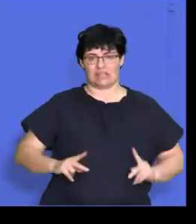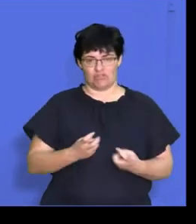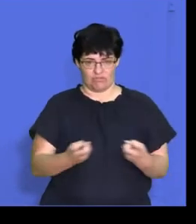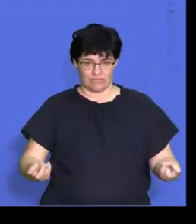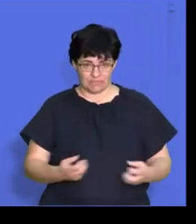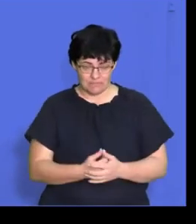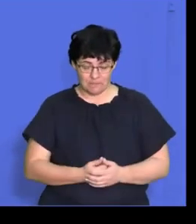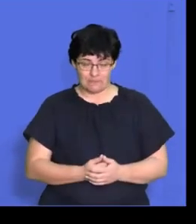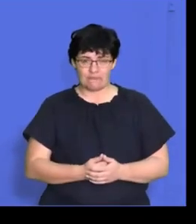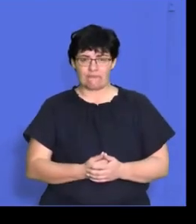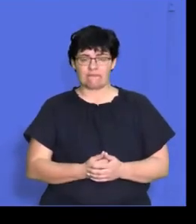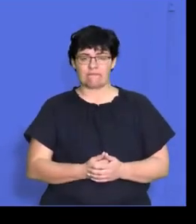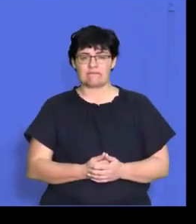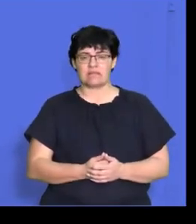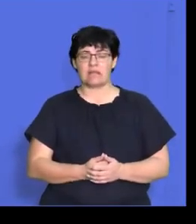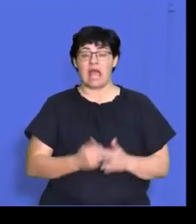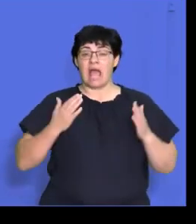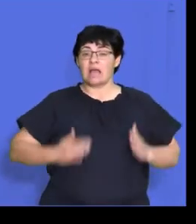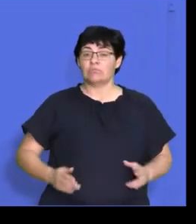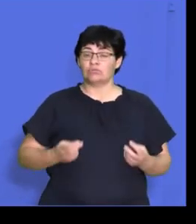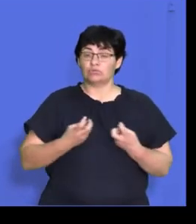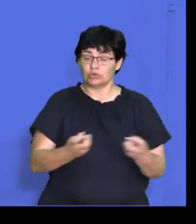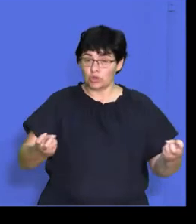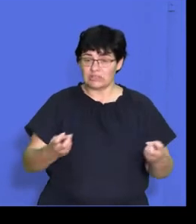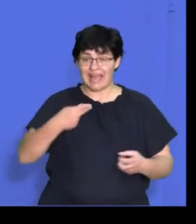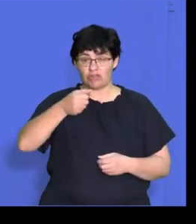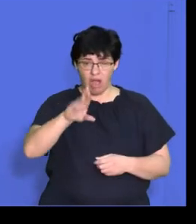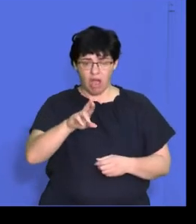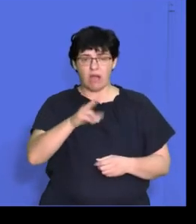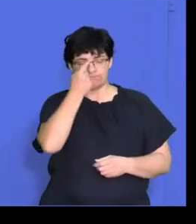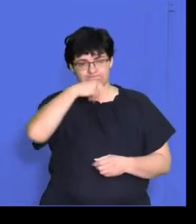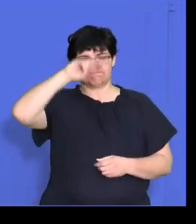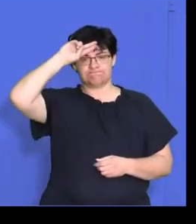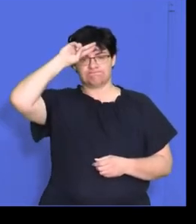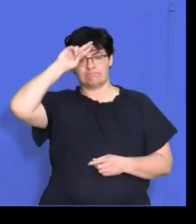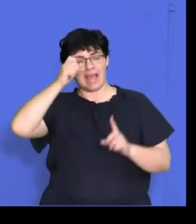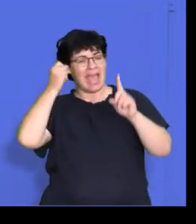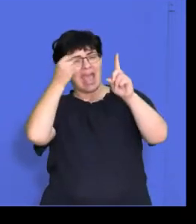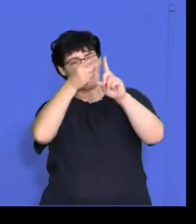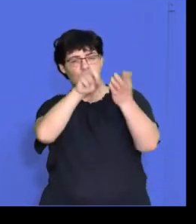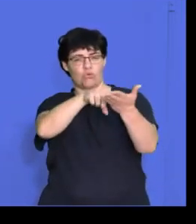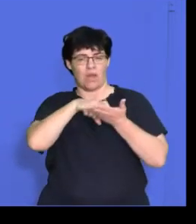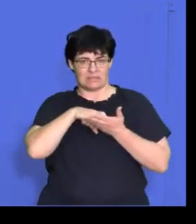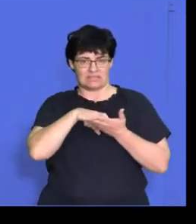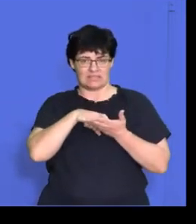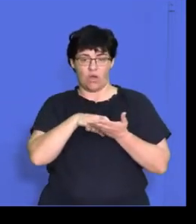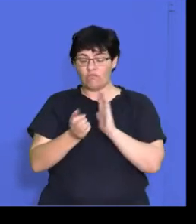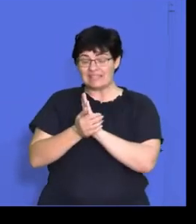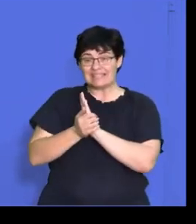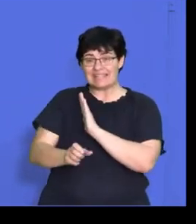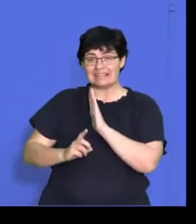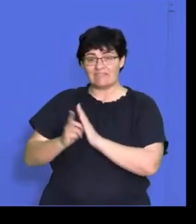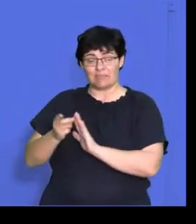resources. So first, the human resources function should interpret the aims and requirements of the Skills Development